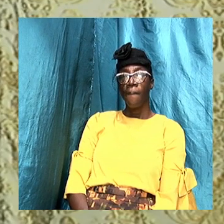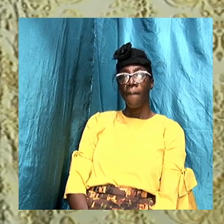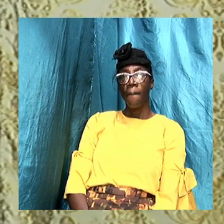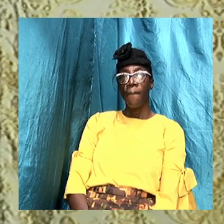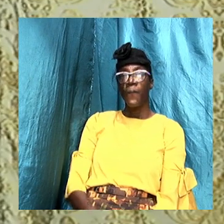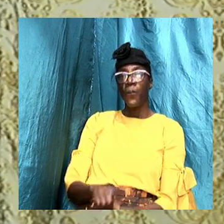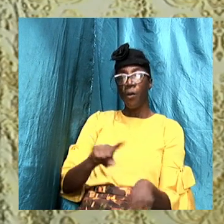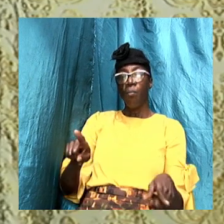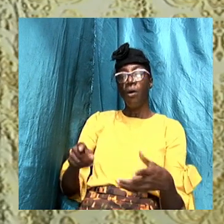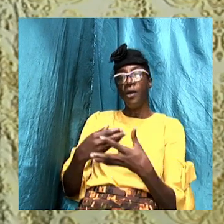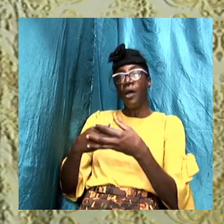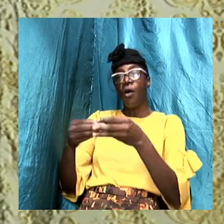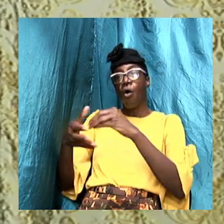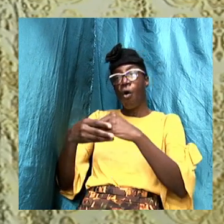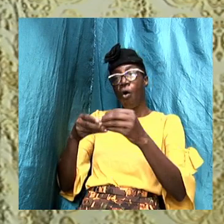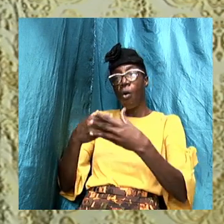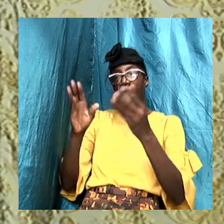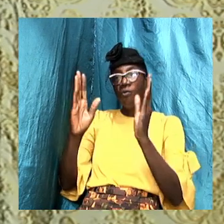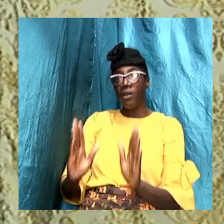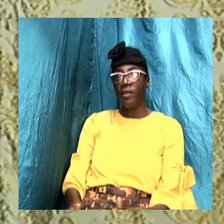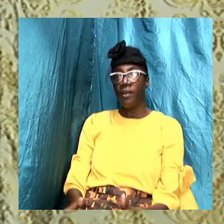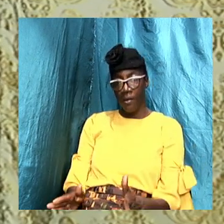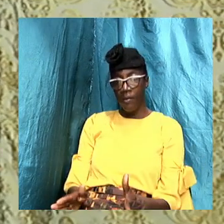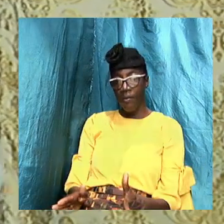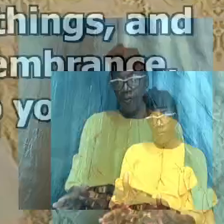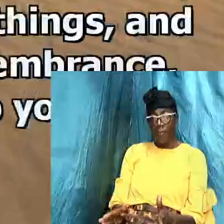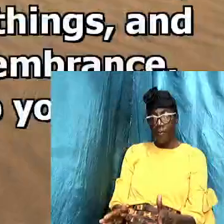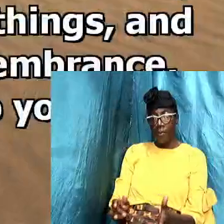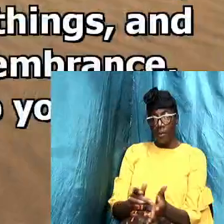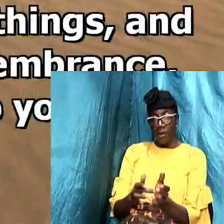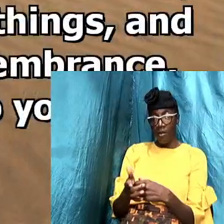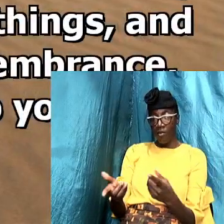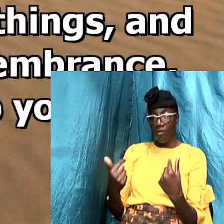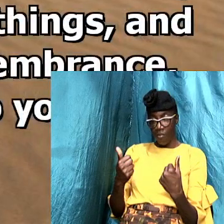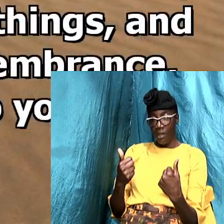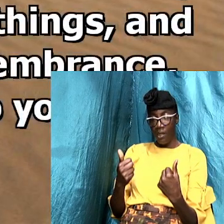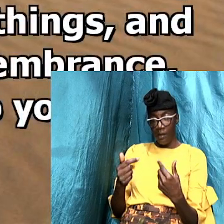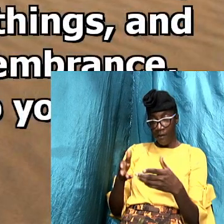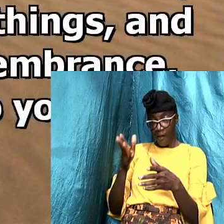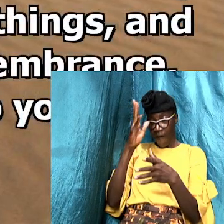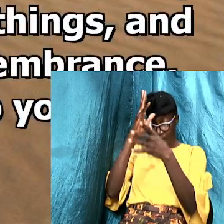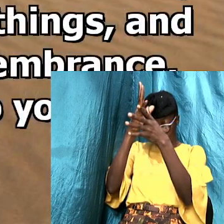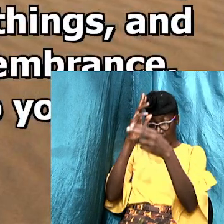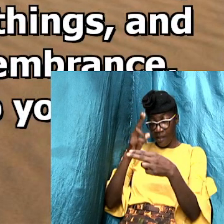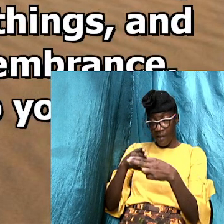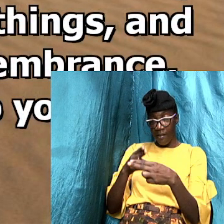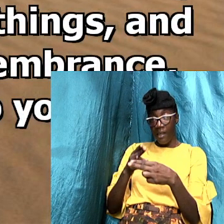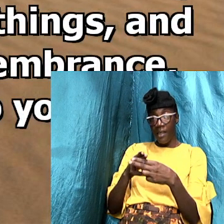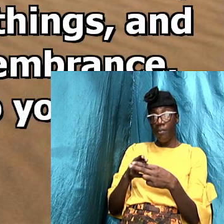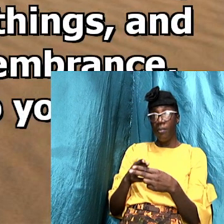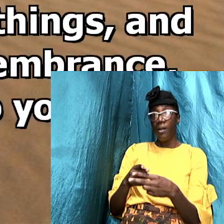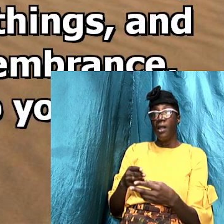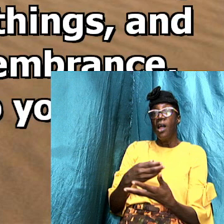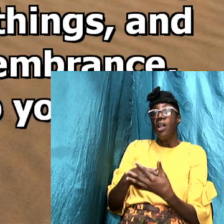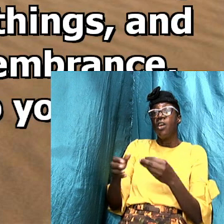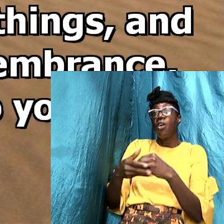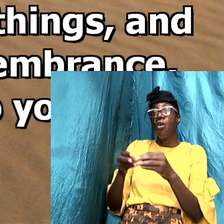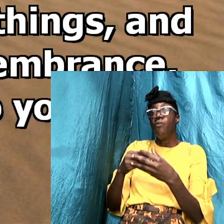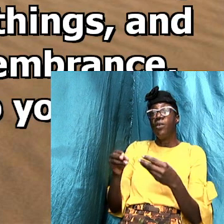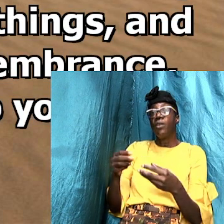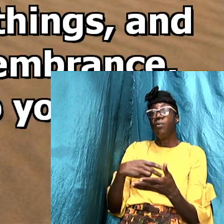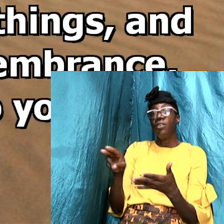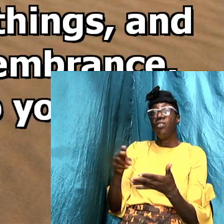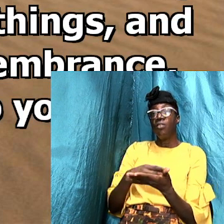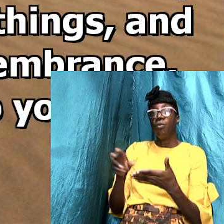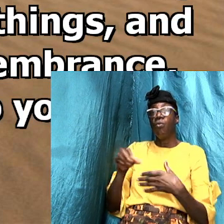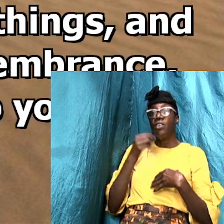but the comforter so Jesus came in his father's name St. John 5 43 but the comforter which